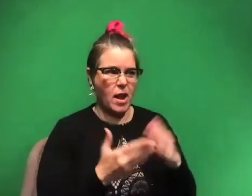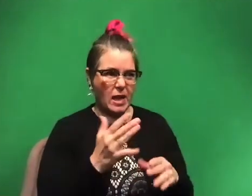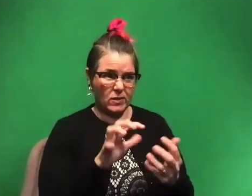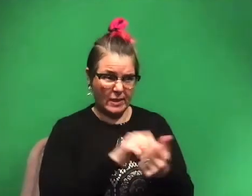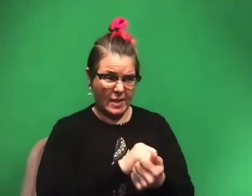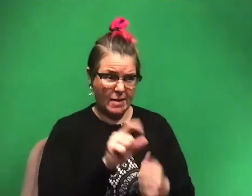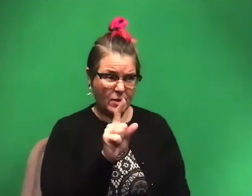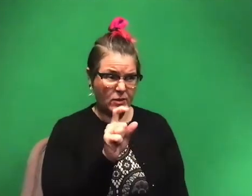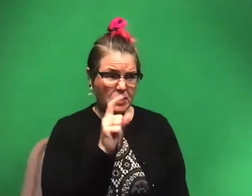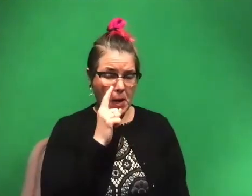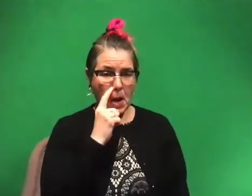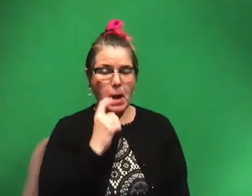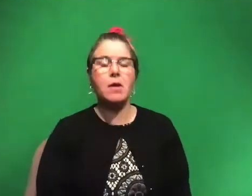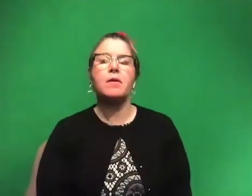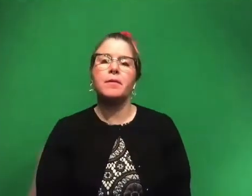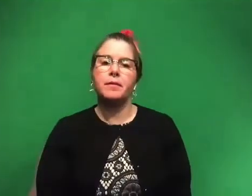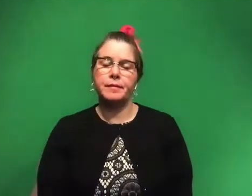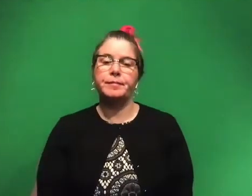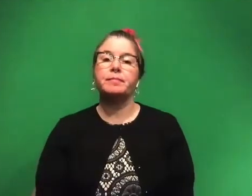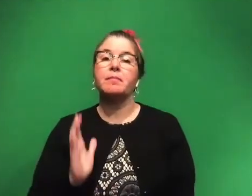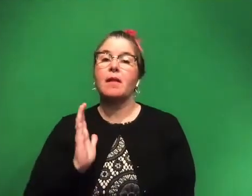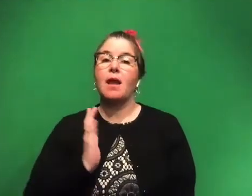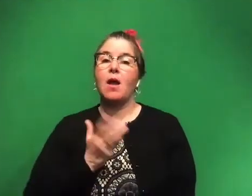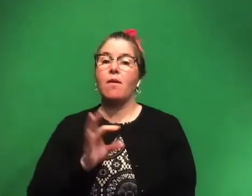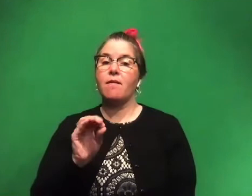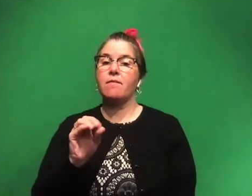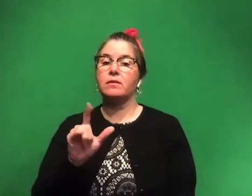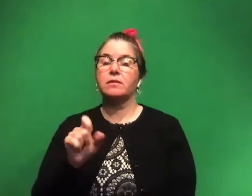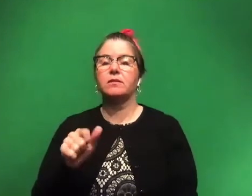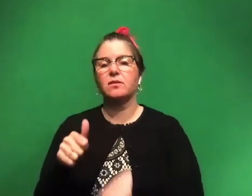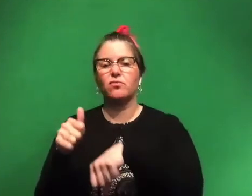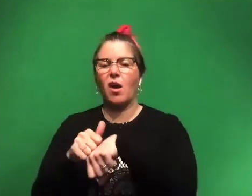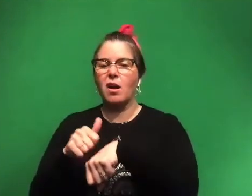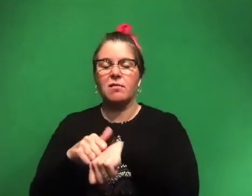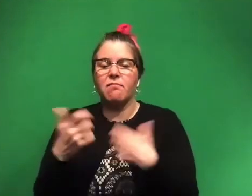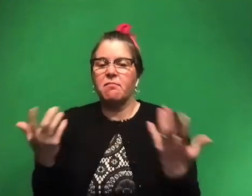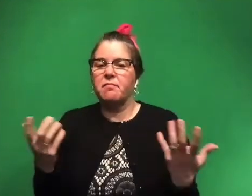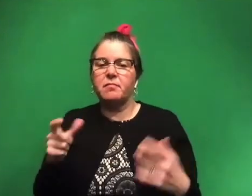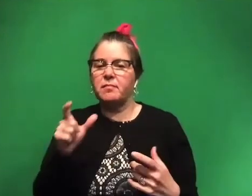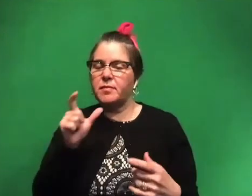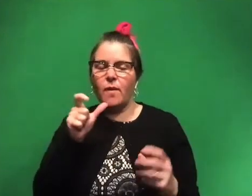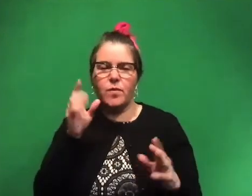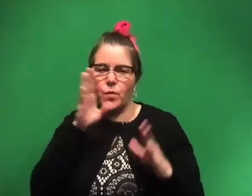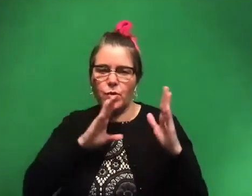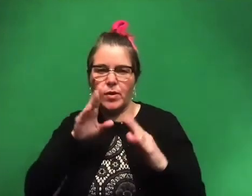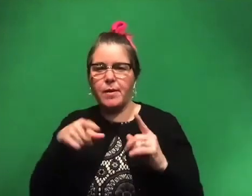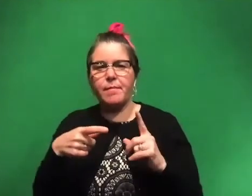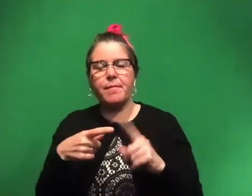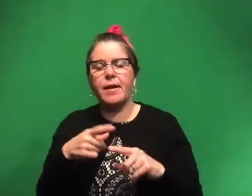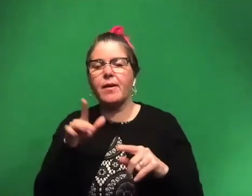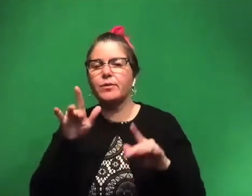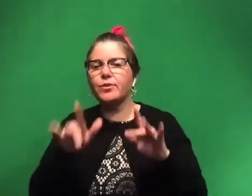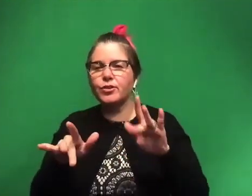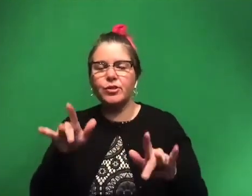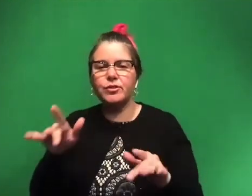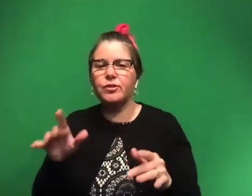at all? So for our fossils there, it's rock. Um, you don't have to worry about putting your hands on